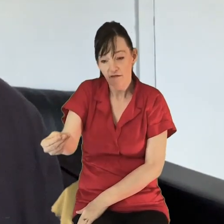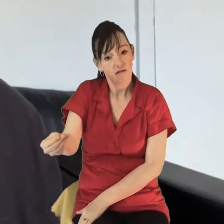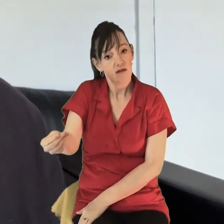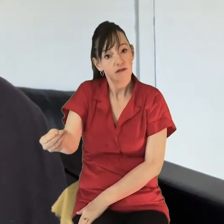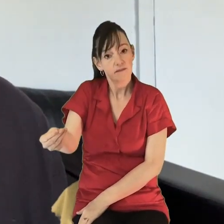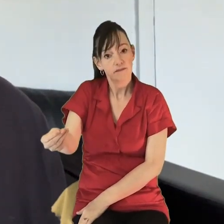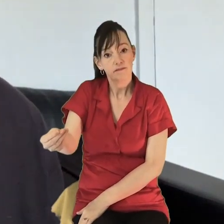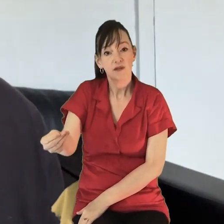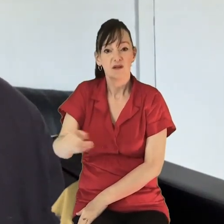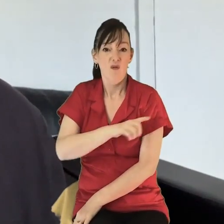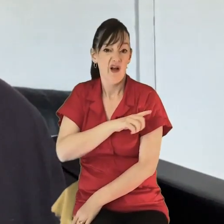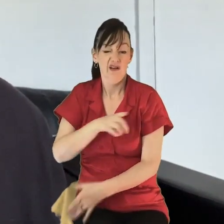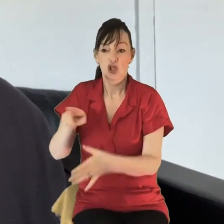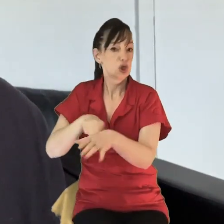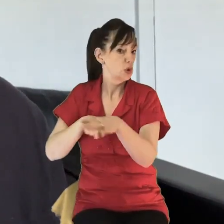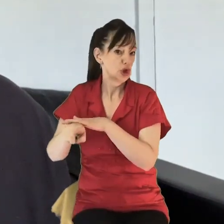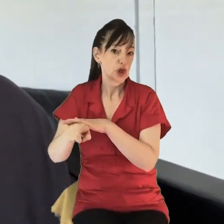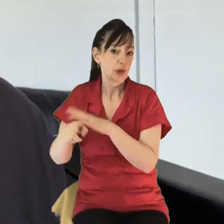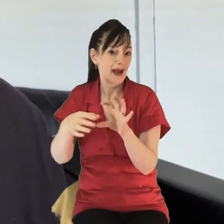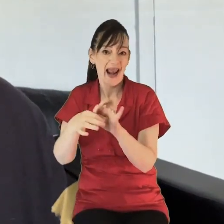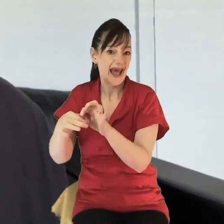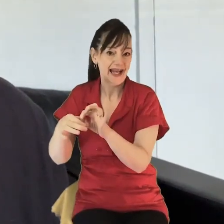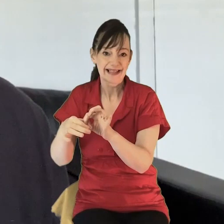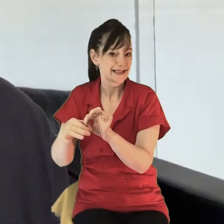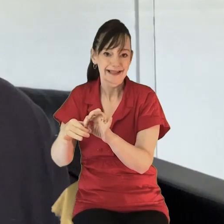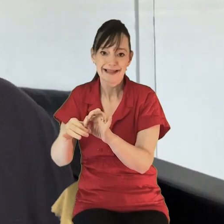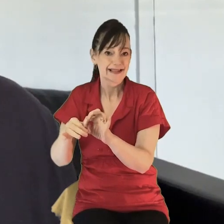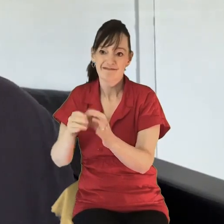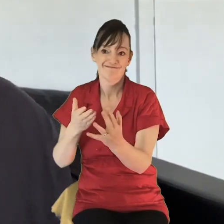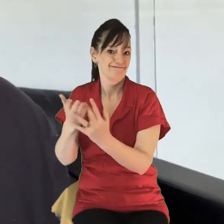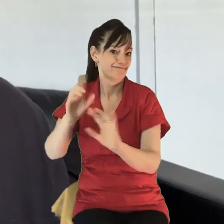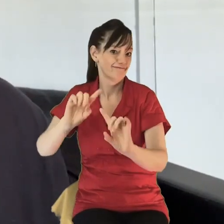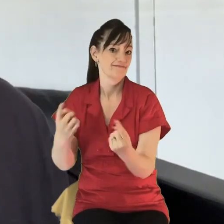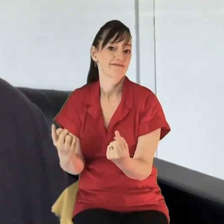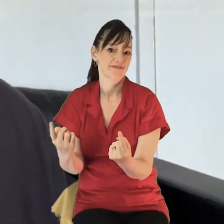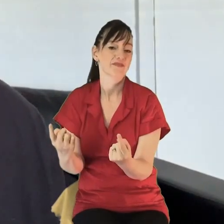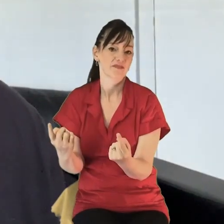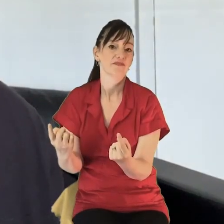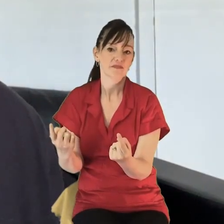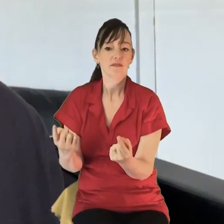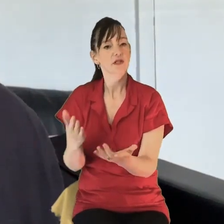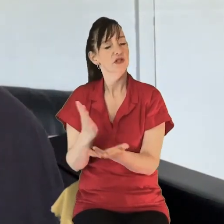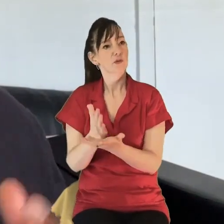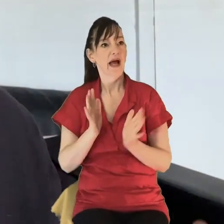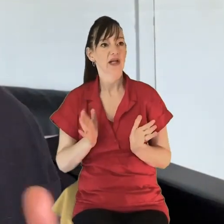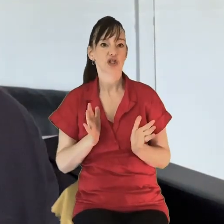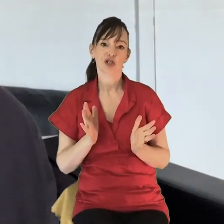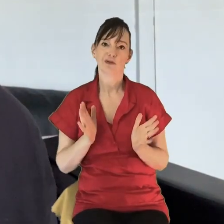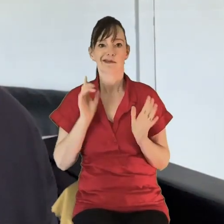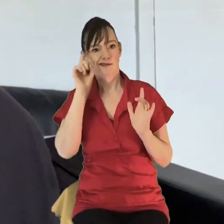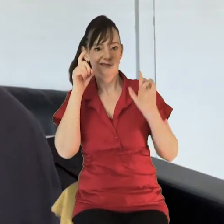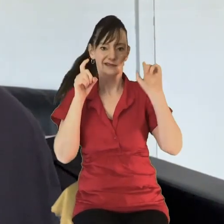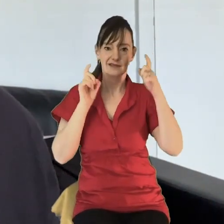to the Internet and YouTube links and so on and so forth. So it's meant some quite ingenious,